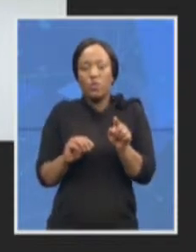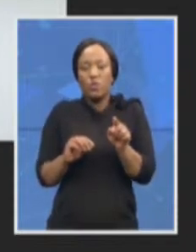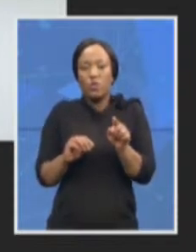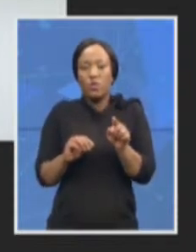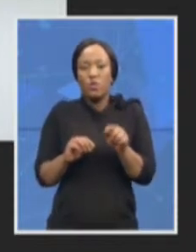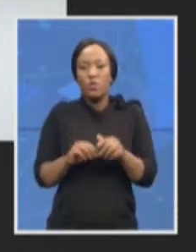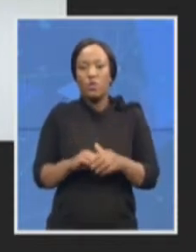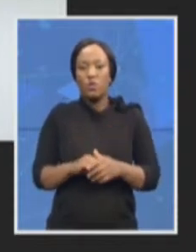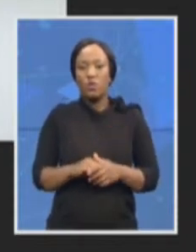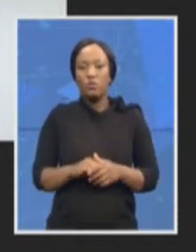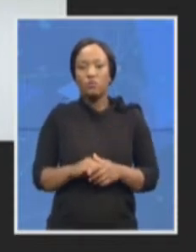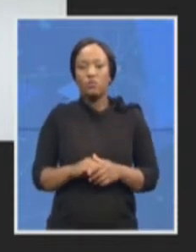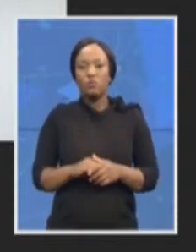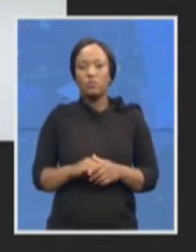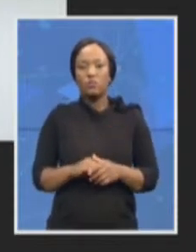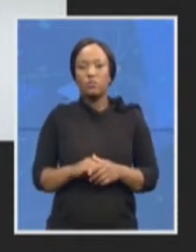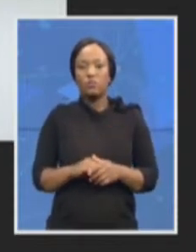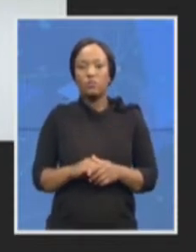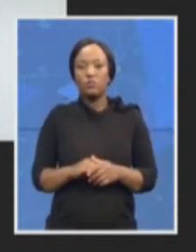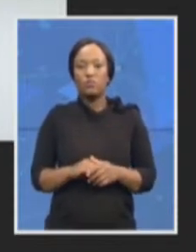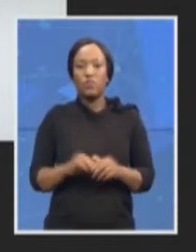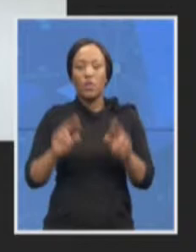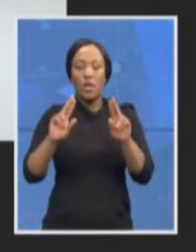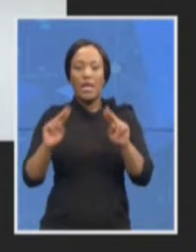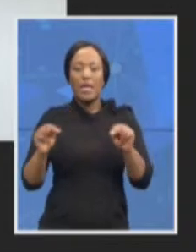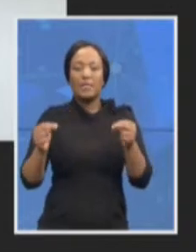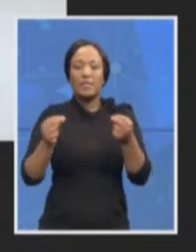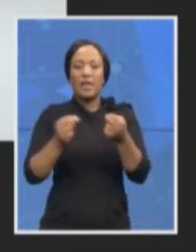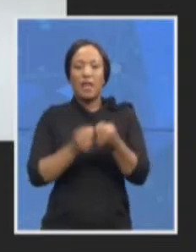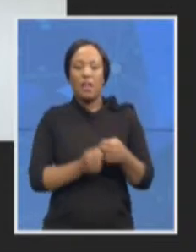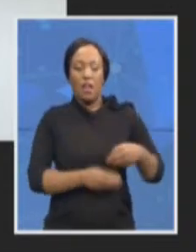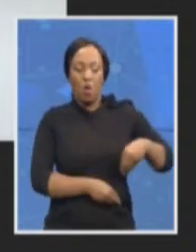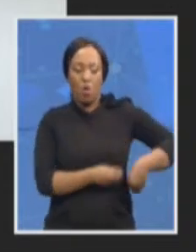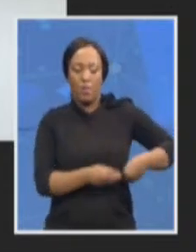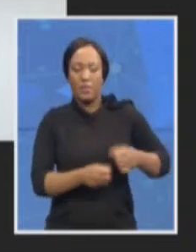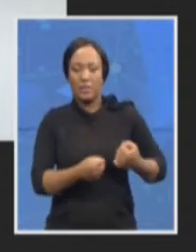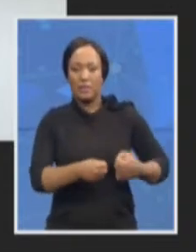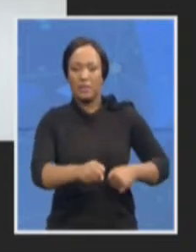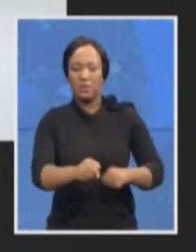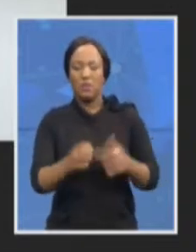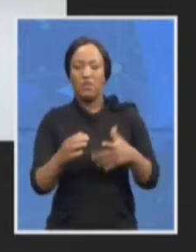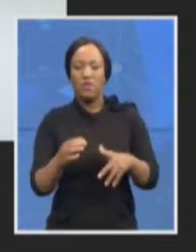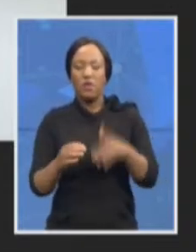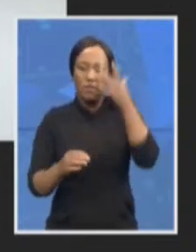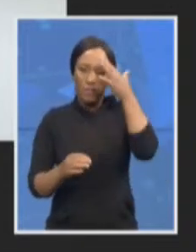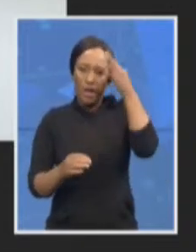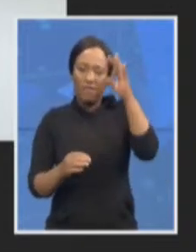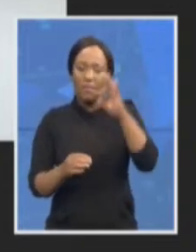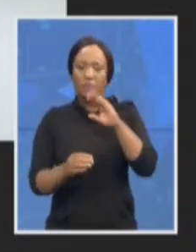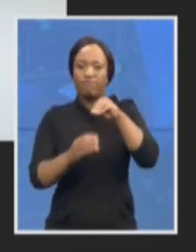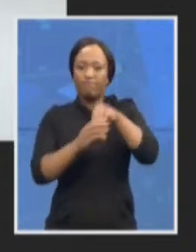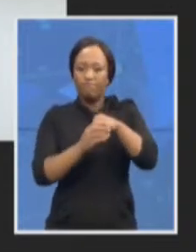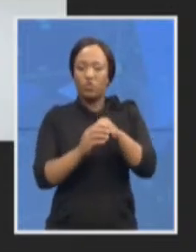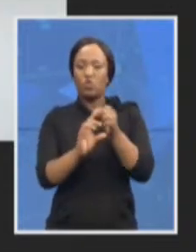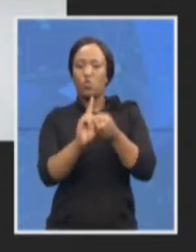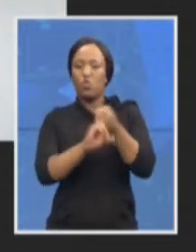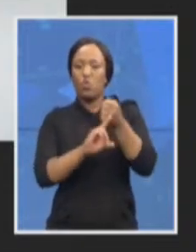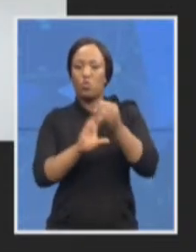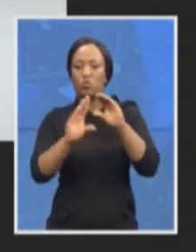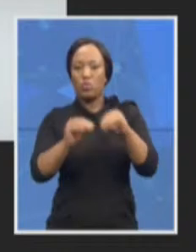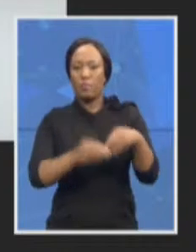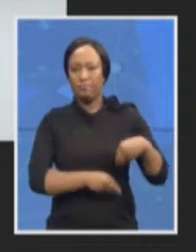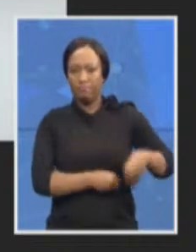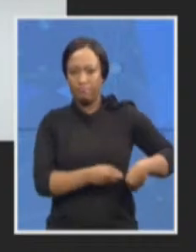-corruption strategy sets out a whole of government approach to dealing with corruption and as you were recently there was an advert